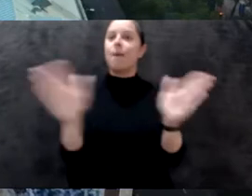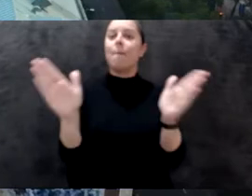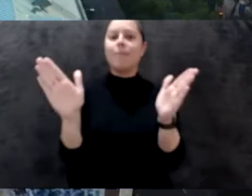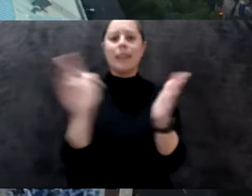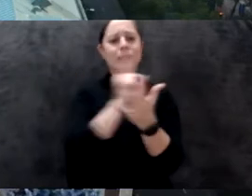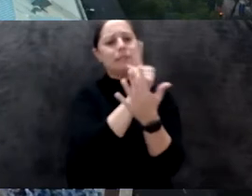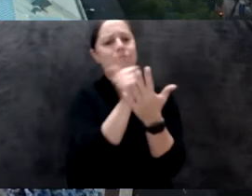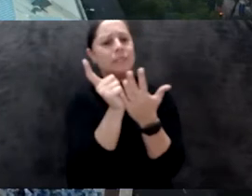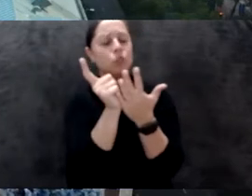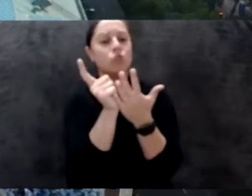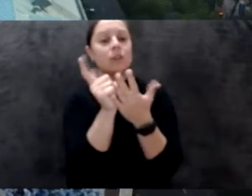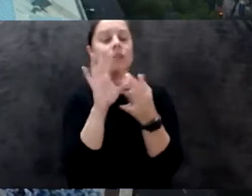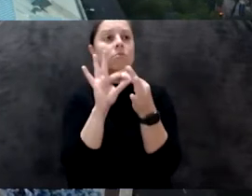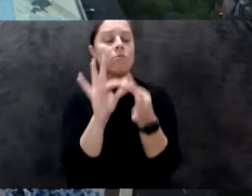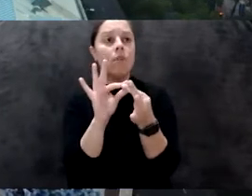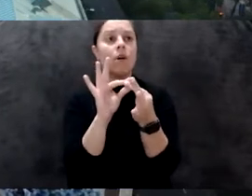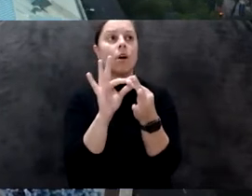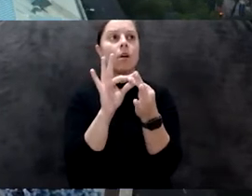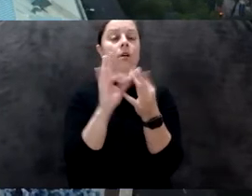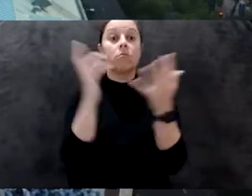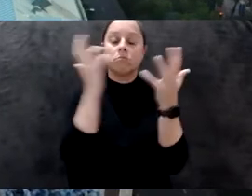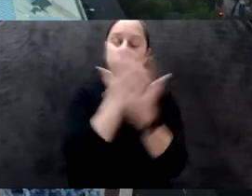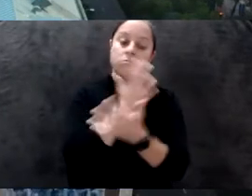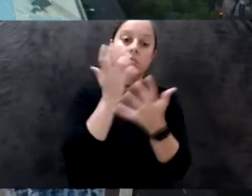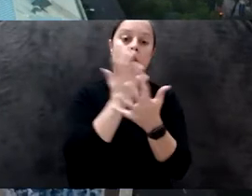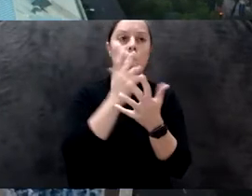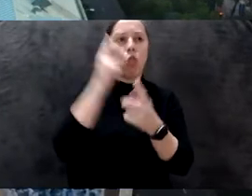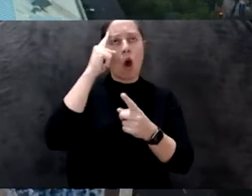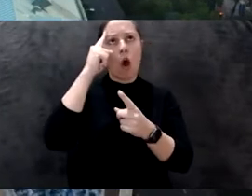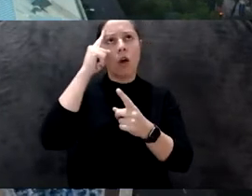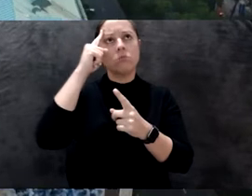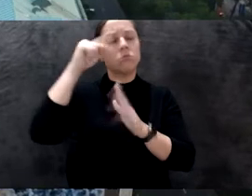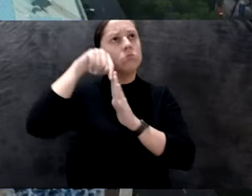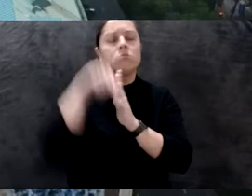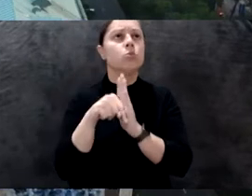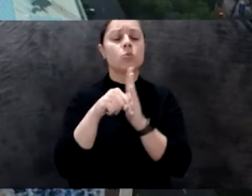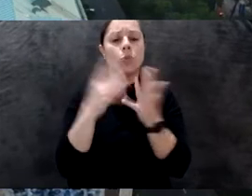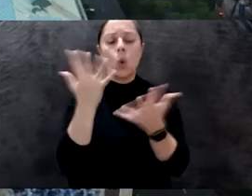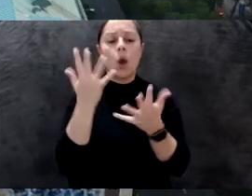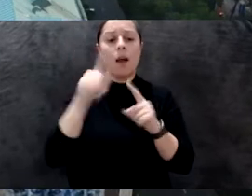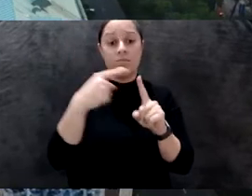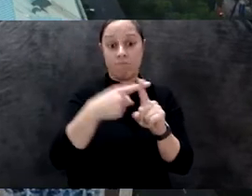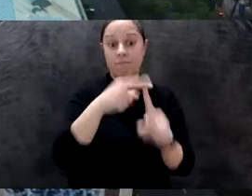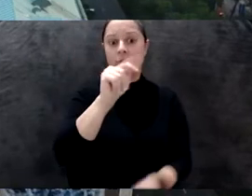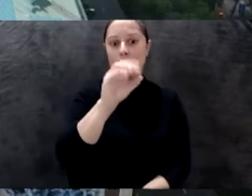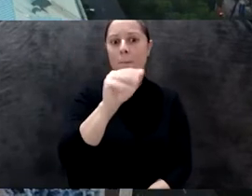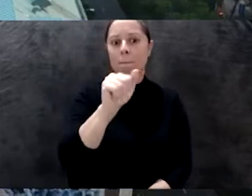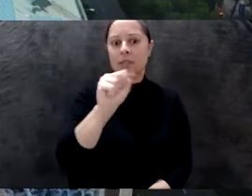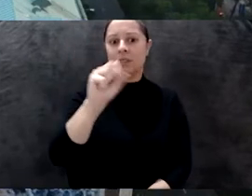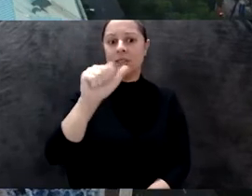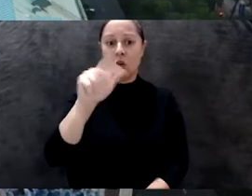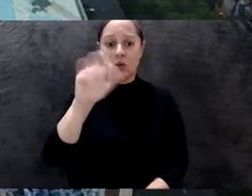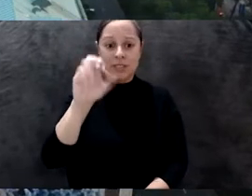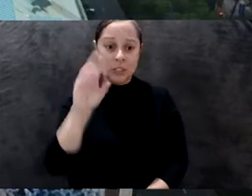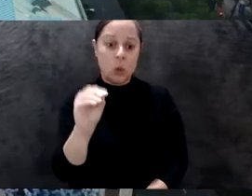incredible and thought-provoking art of Tomás Seraceno. Thank you to both the Shed and Studio Seraceno for your